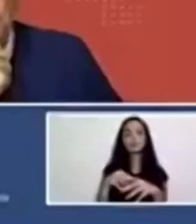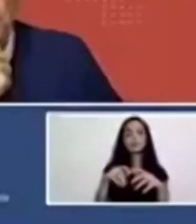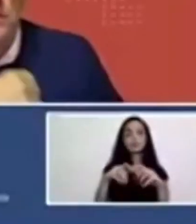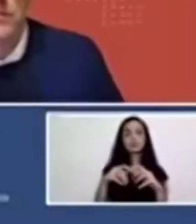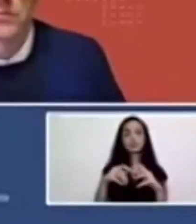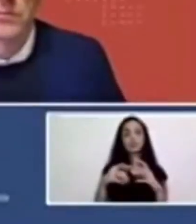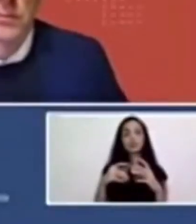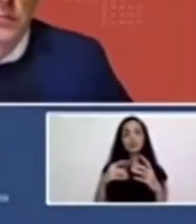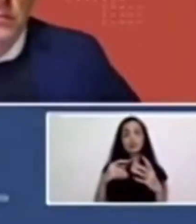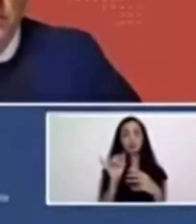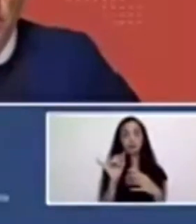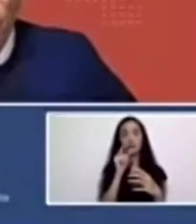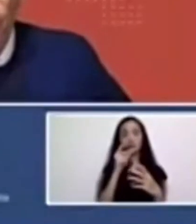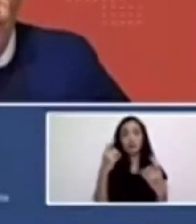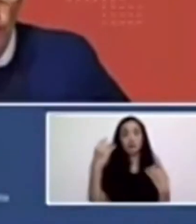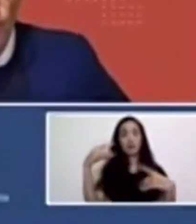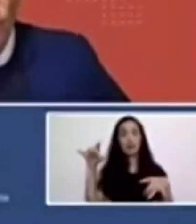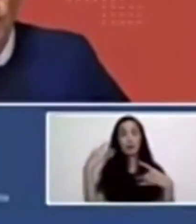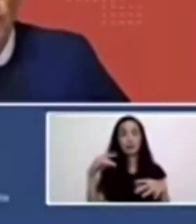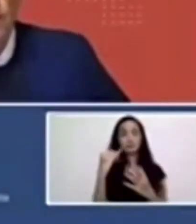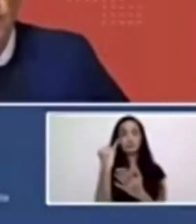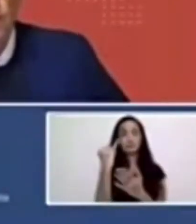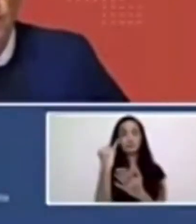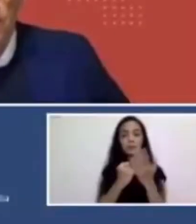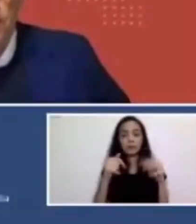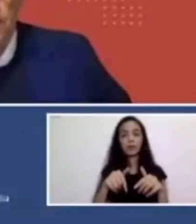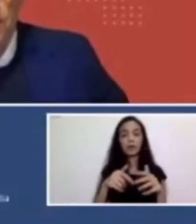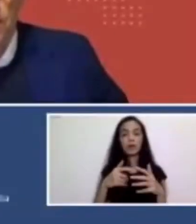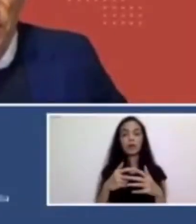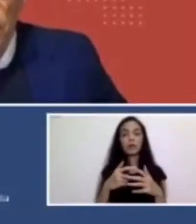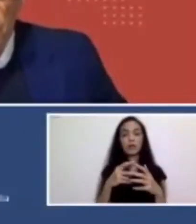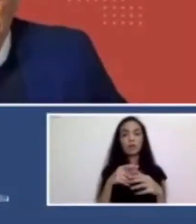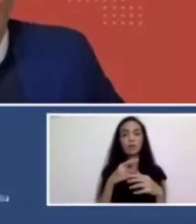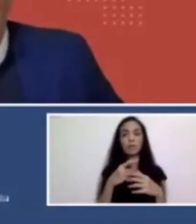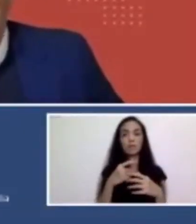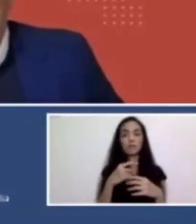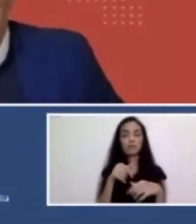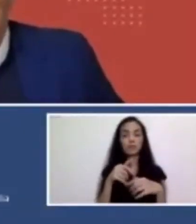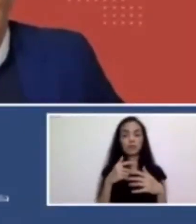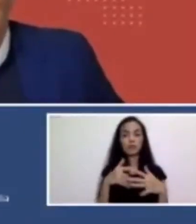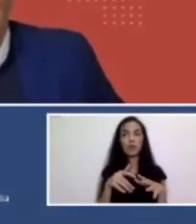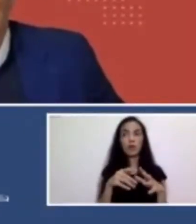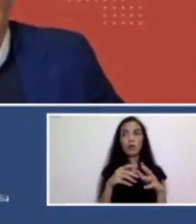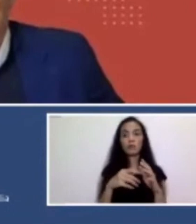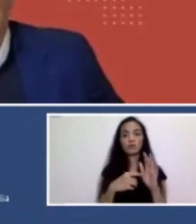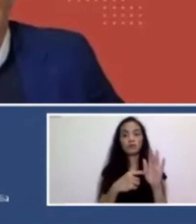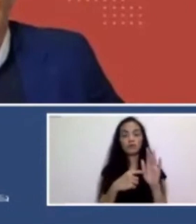in 2021. And he is currently completing other multiple public commissions internationally and nationally.